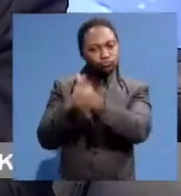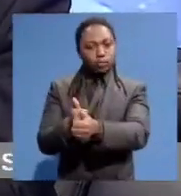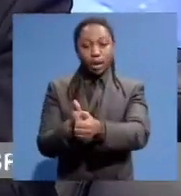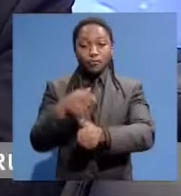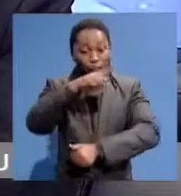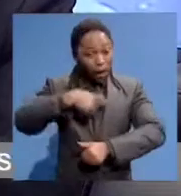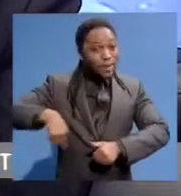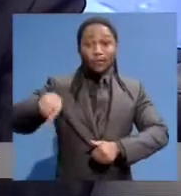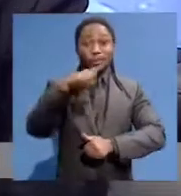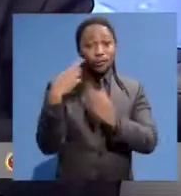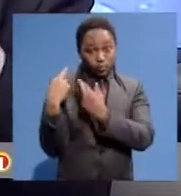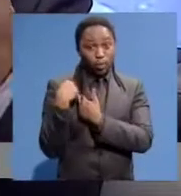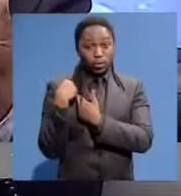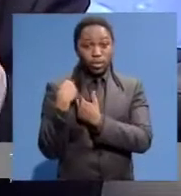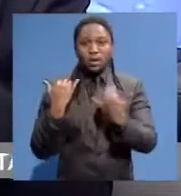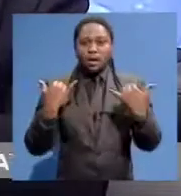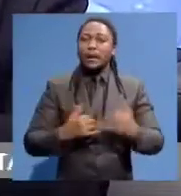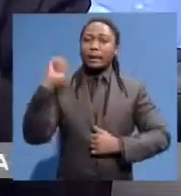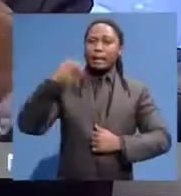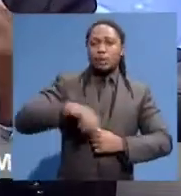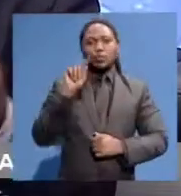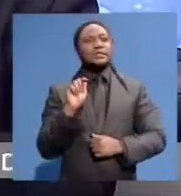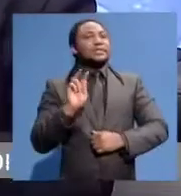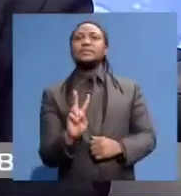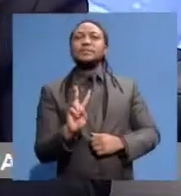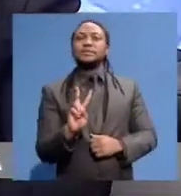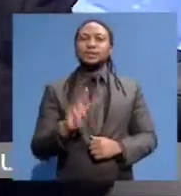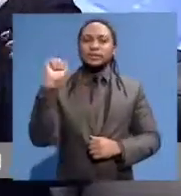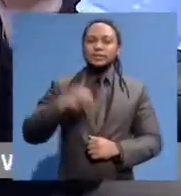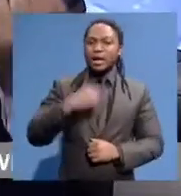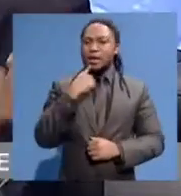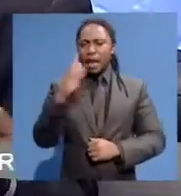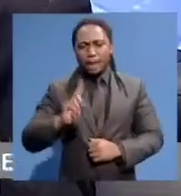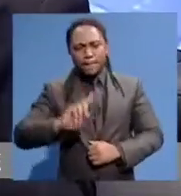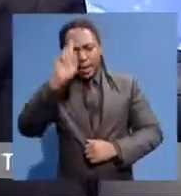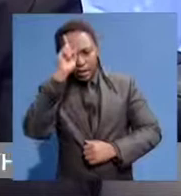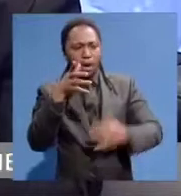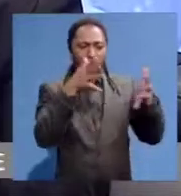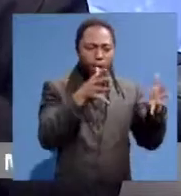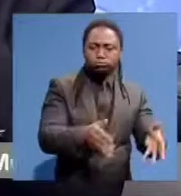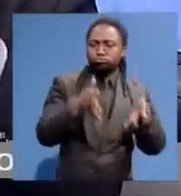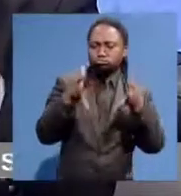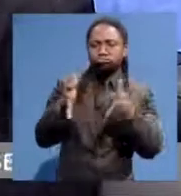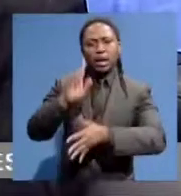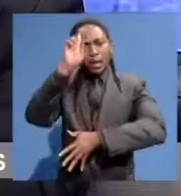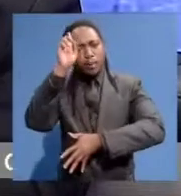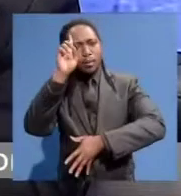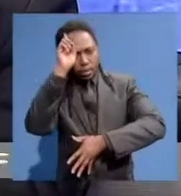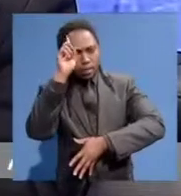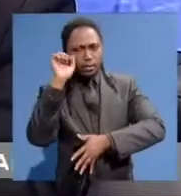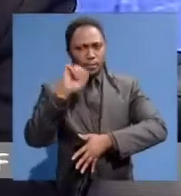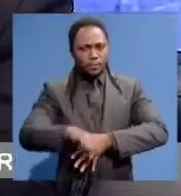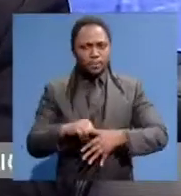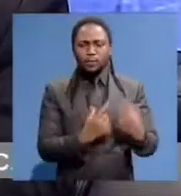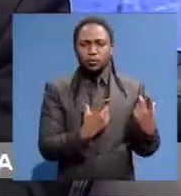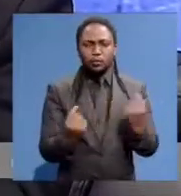Sure. You know, it's all well and good for us to appear here and say, yeah, oh, my diva was this, my diva was that. And, you